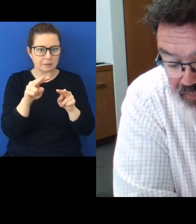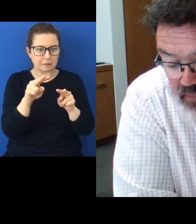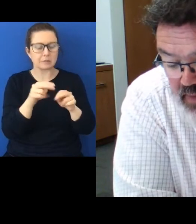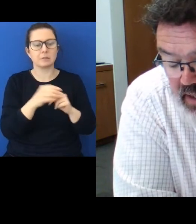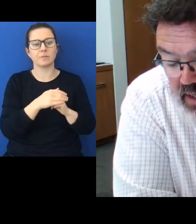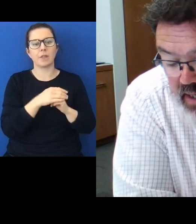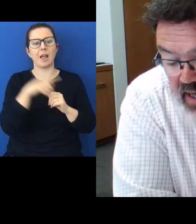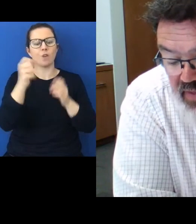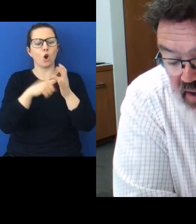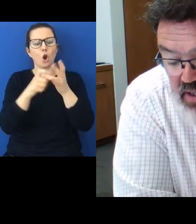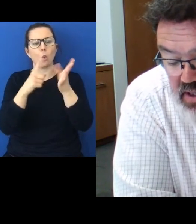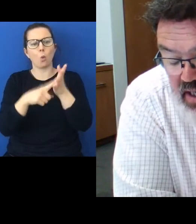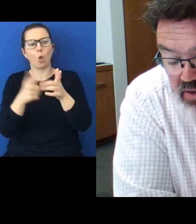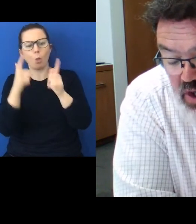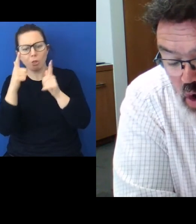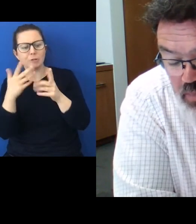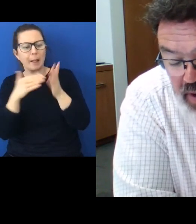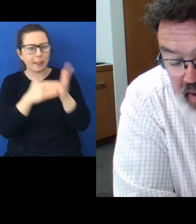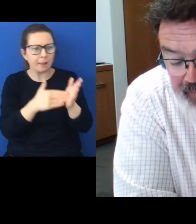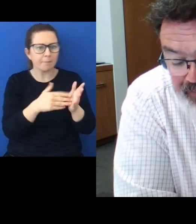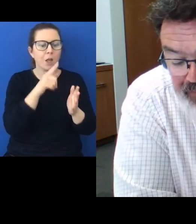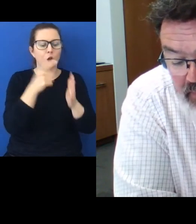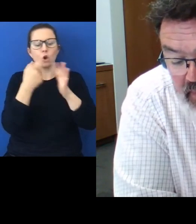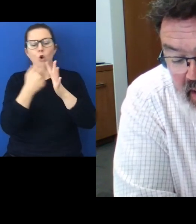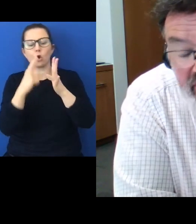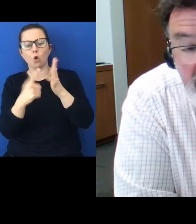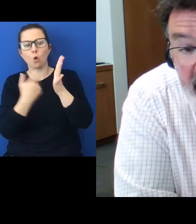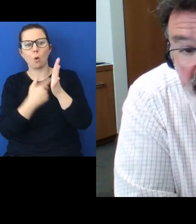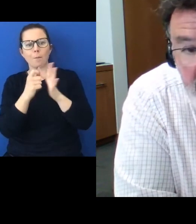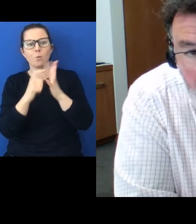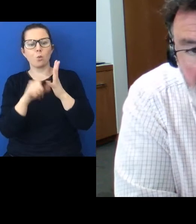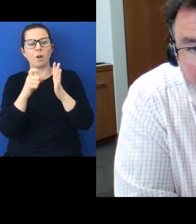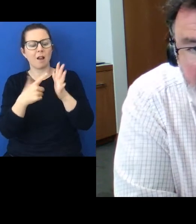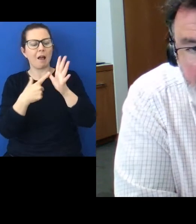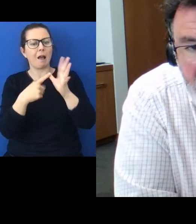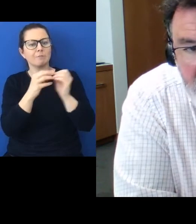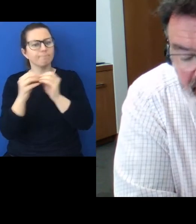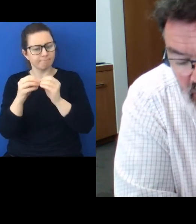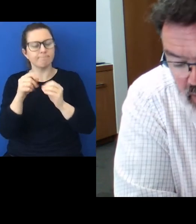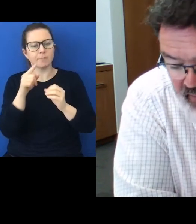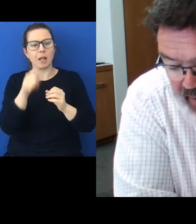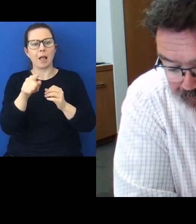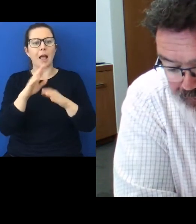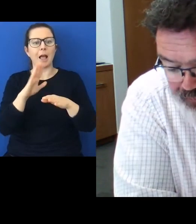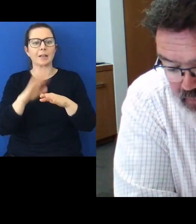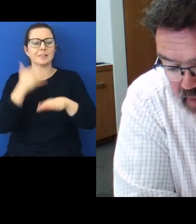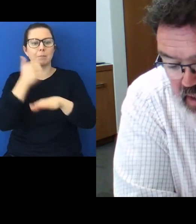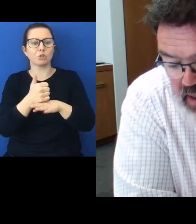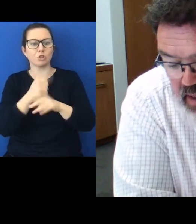and there is te kōpuka a strategy group established for the river